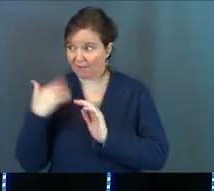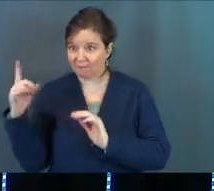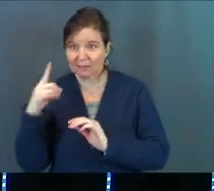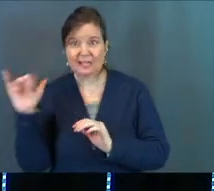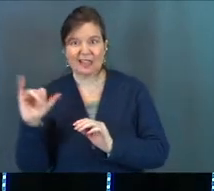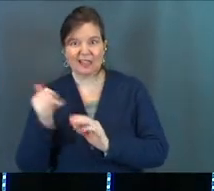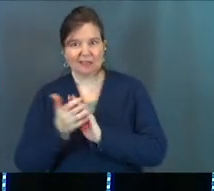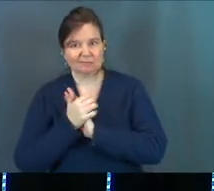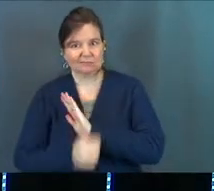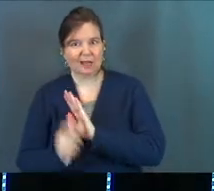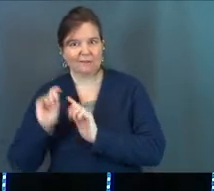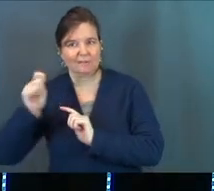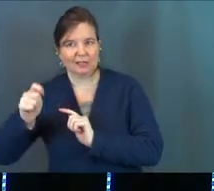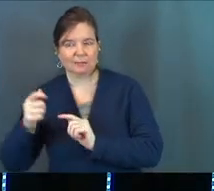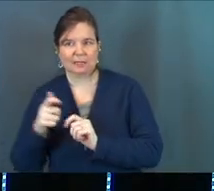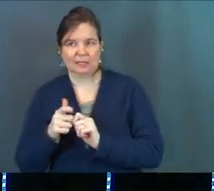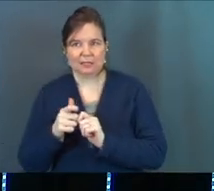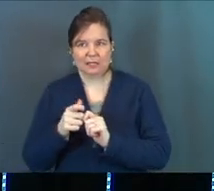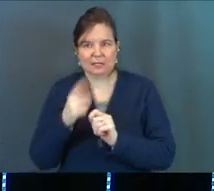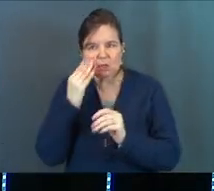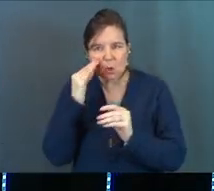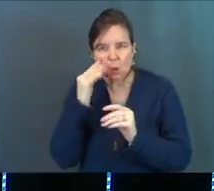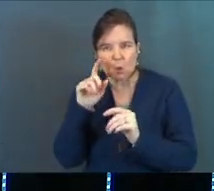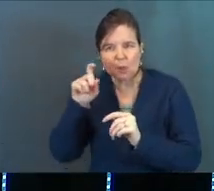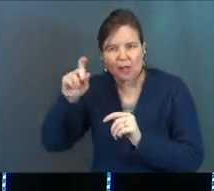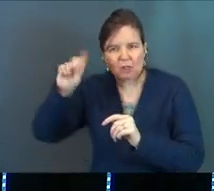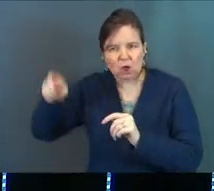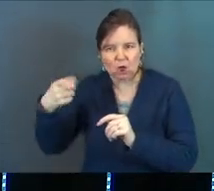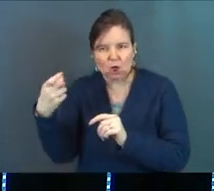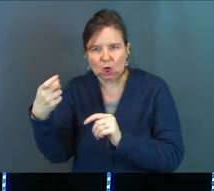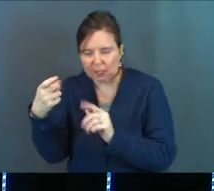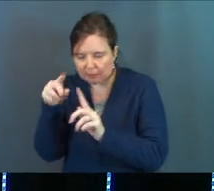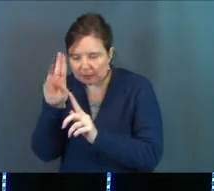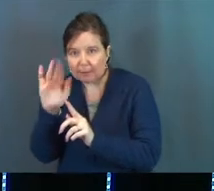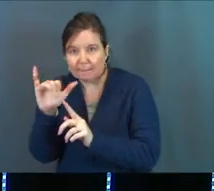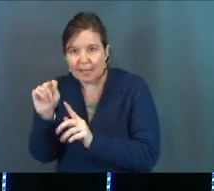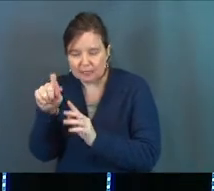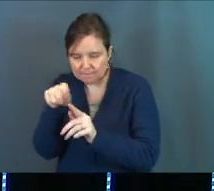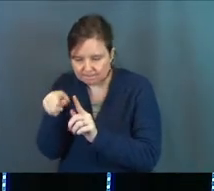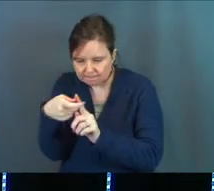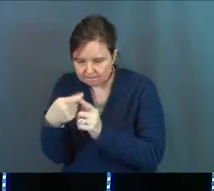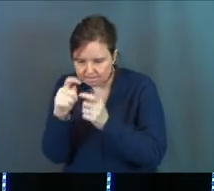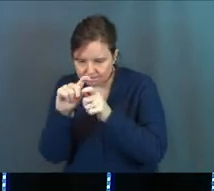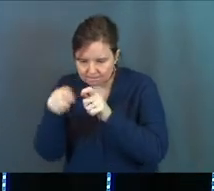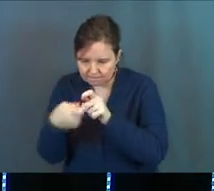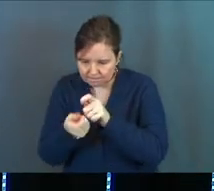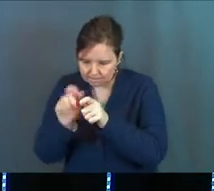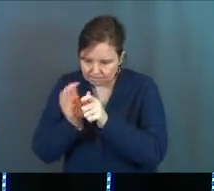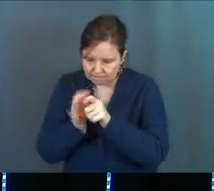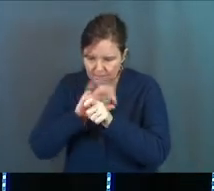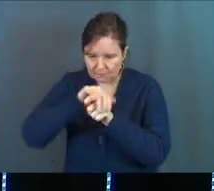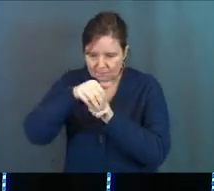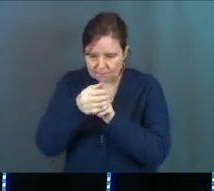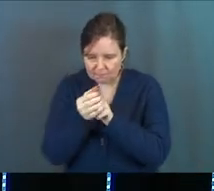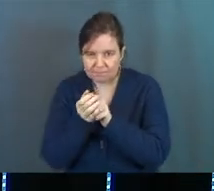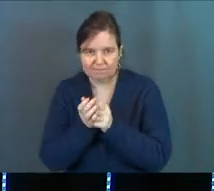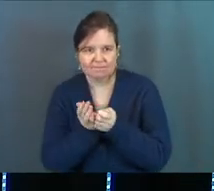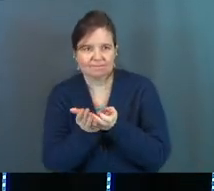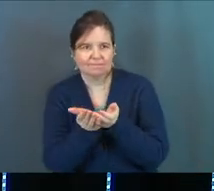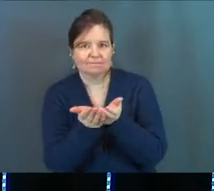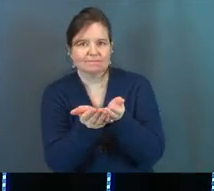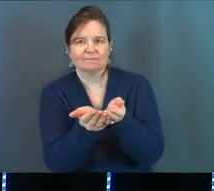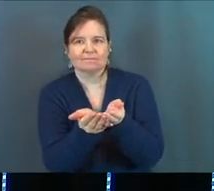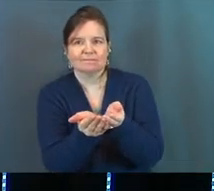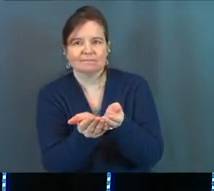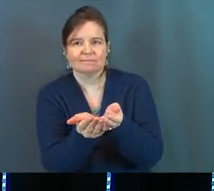He's like a master fisherman. And he's got the perfect bait. And man, he's going to bring that right up in front of her